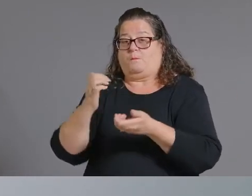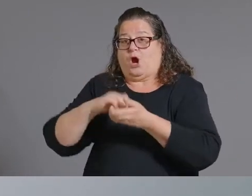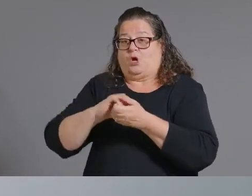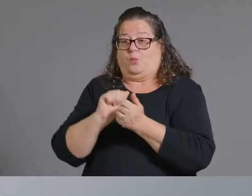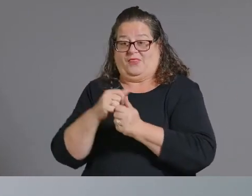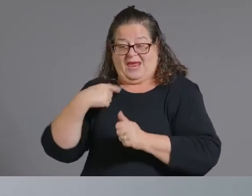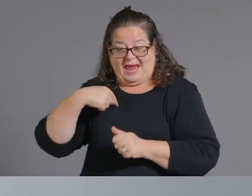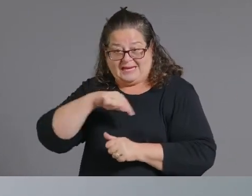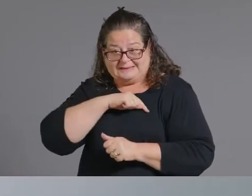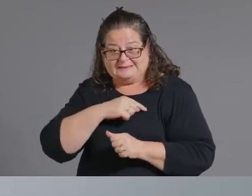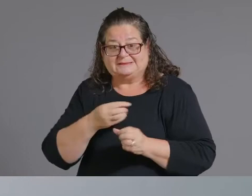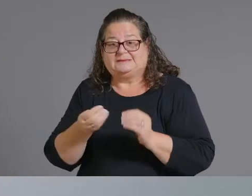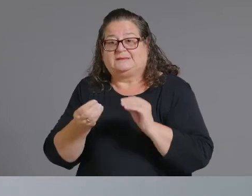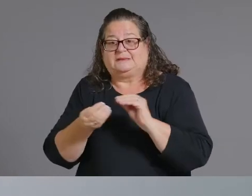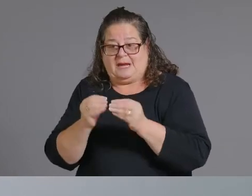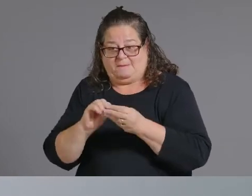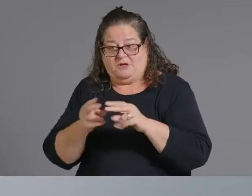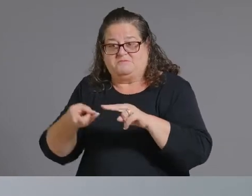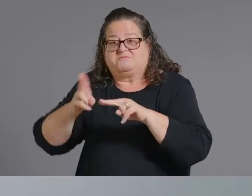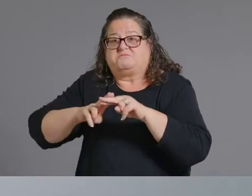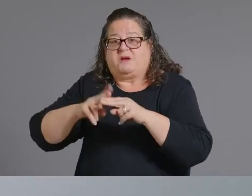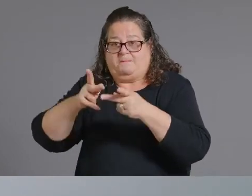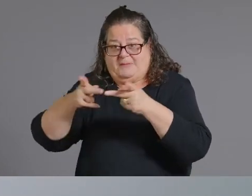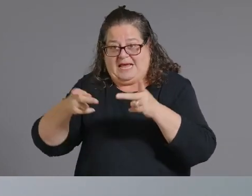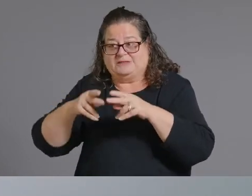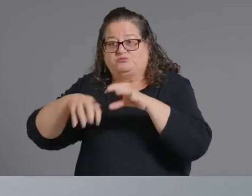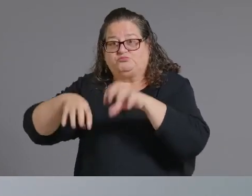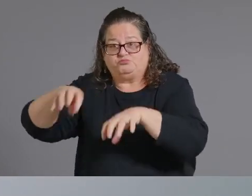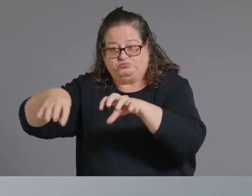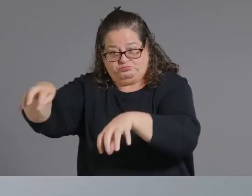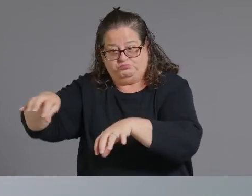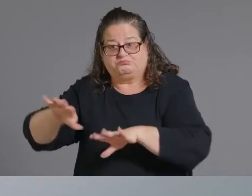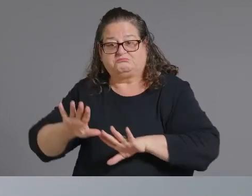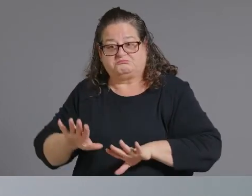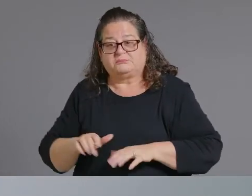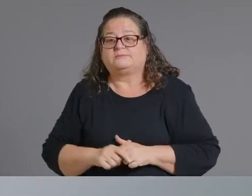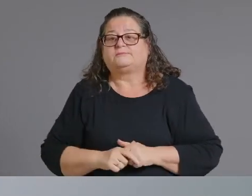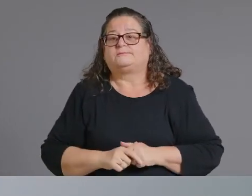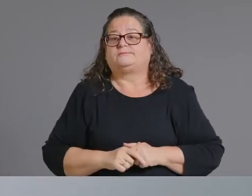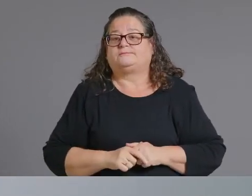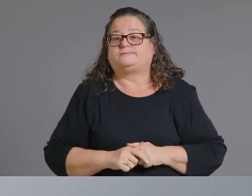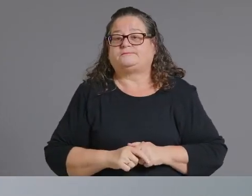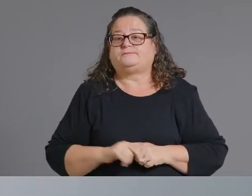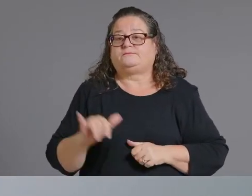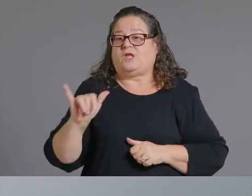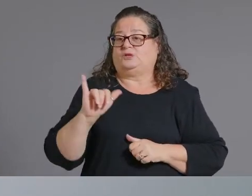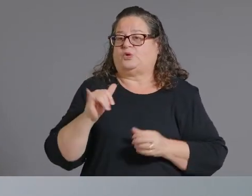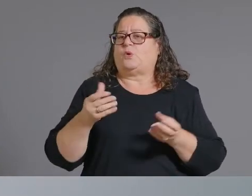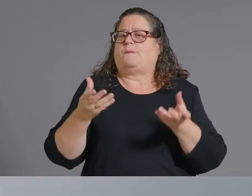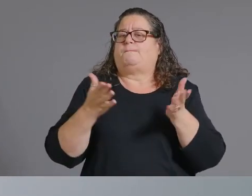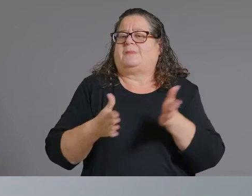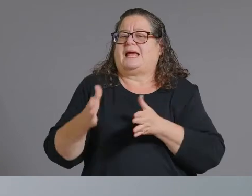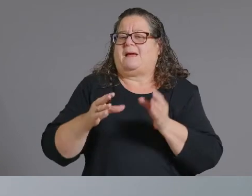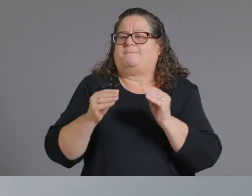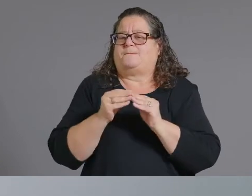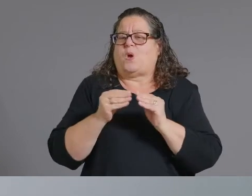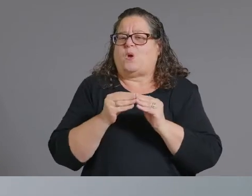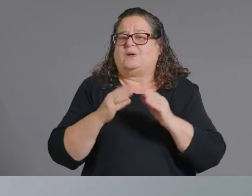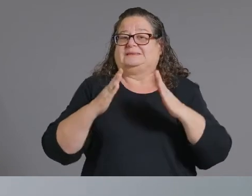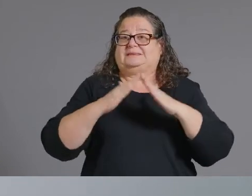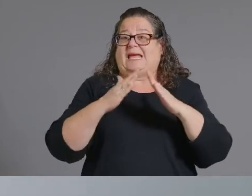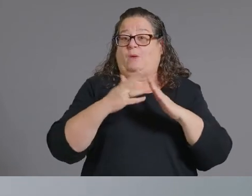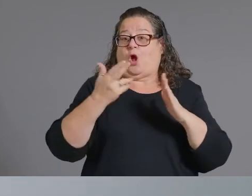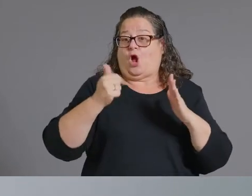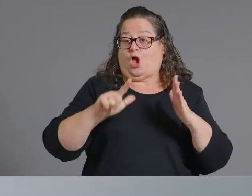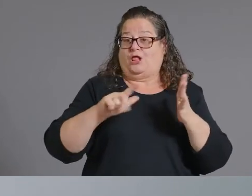we are also looking at um doing some more town halls some more of that direct outreach here um as